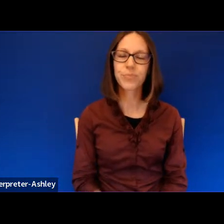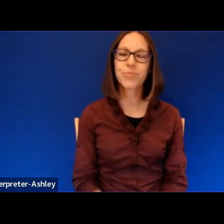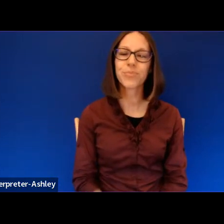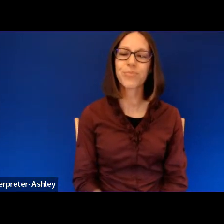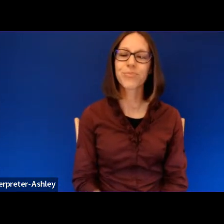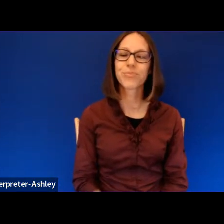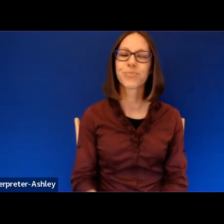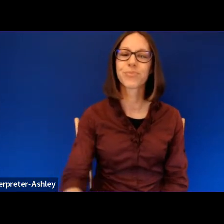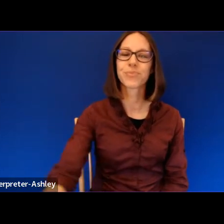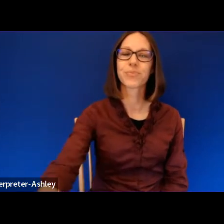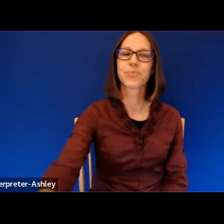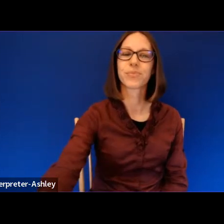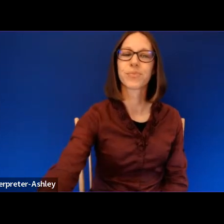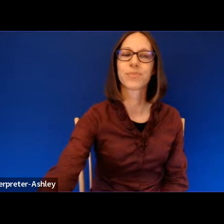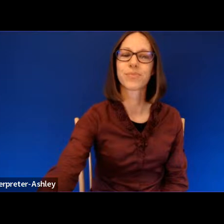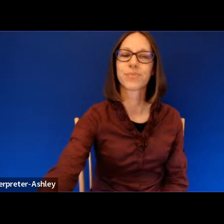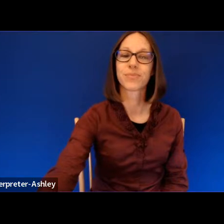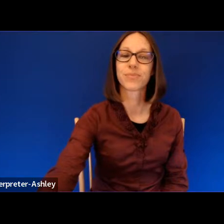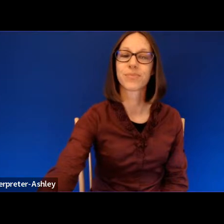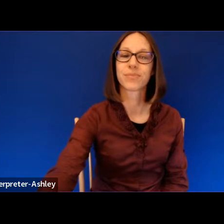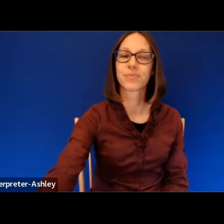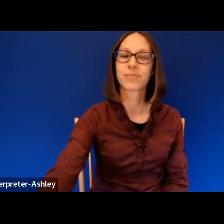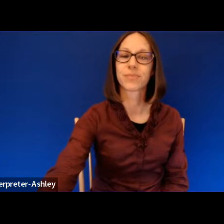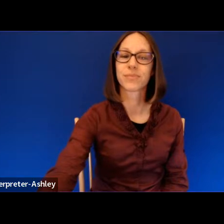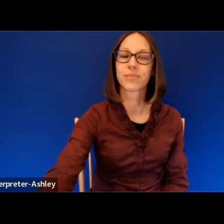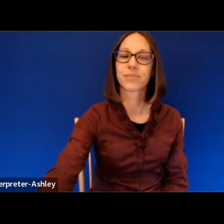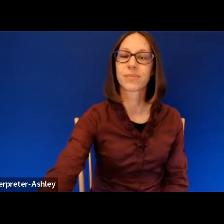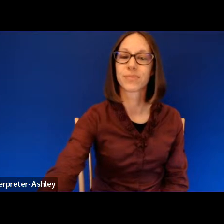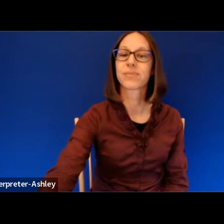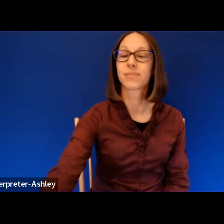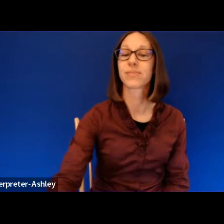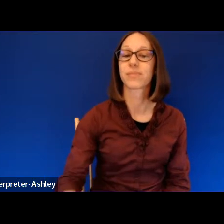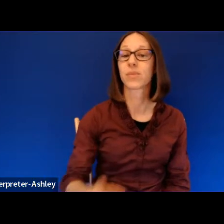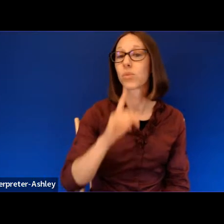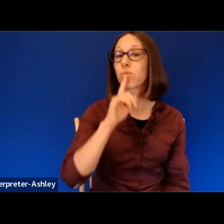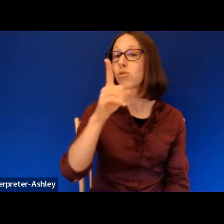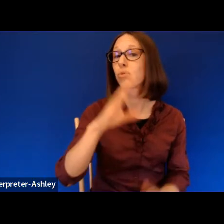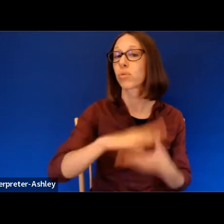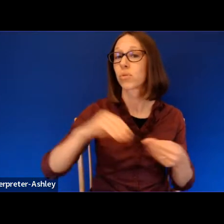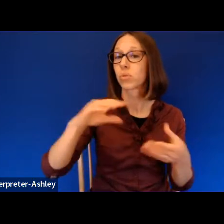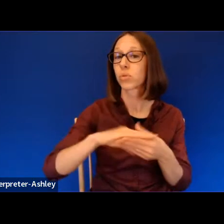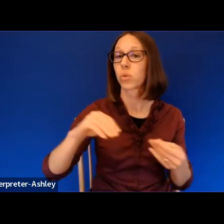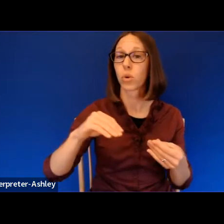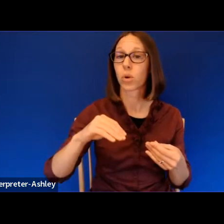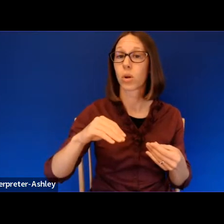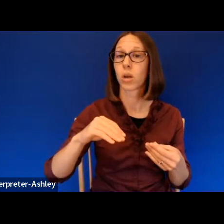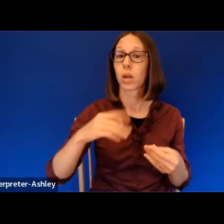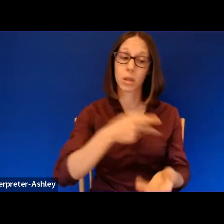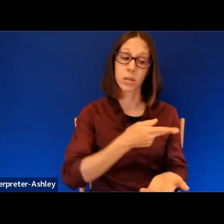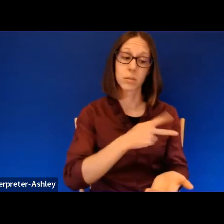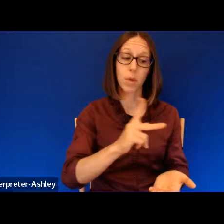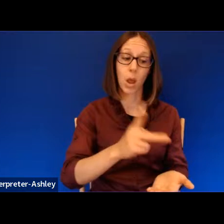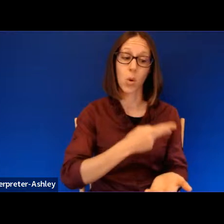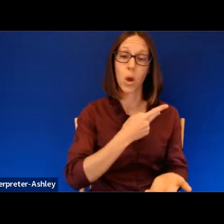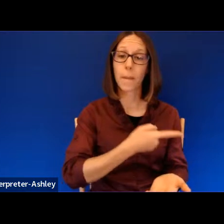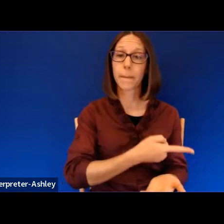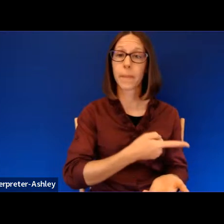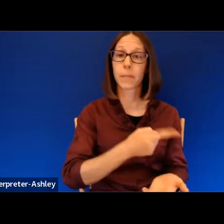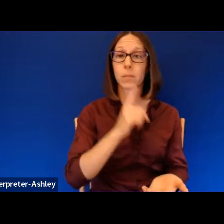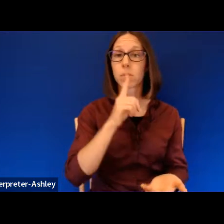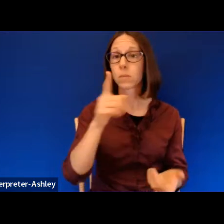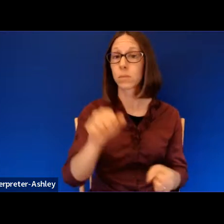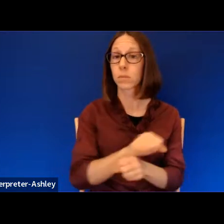It is kind of a true story in that the friend in the poem this really happened with. And it inspired me to